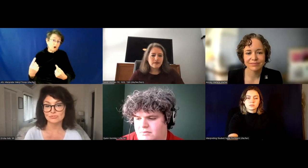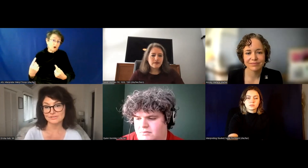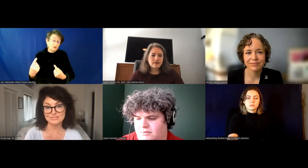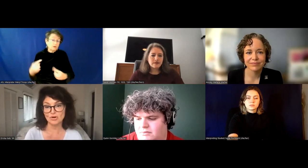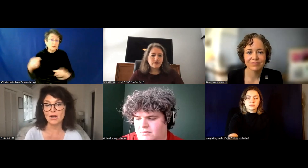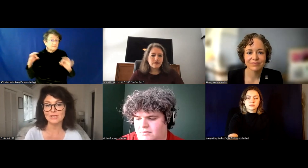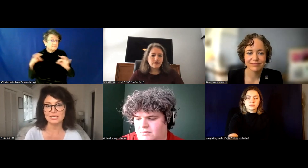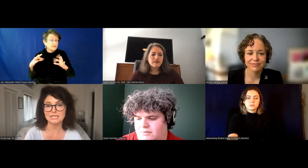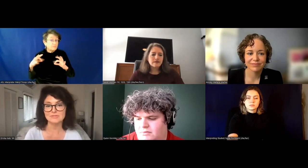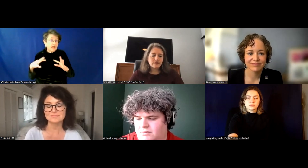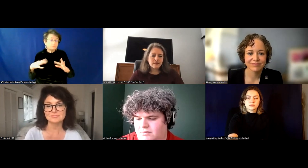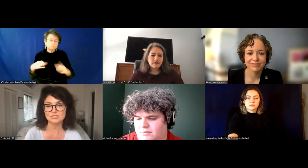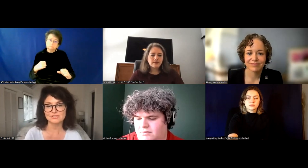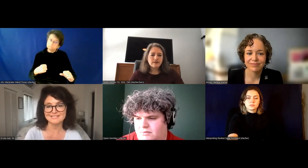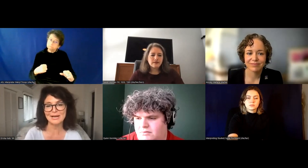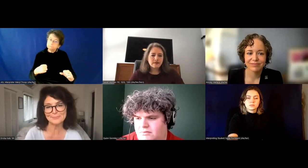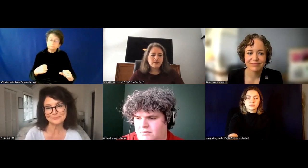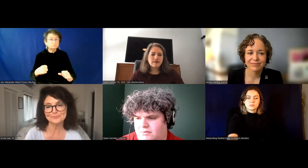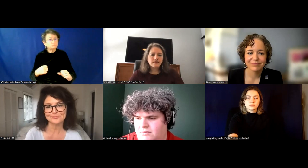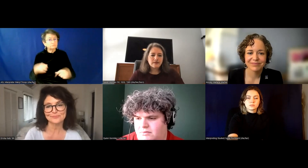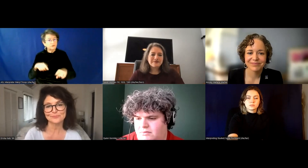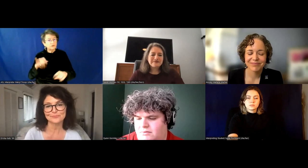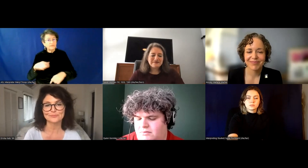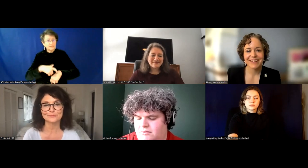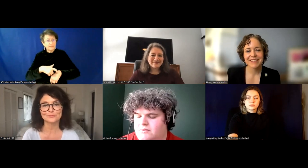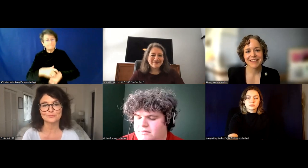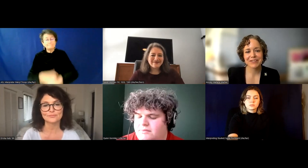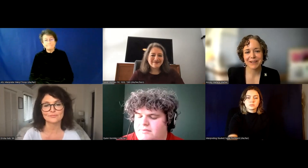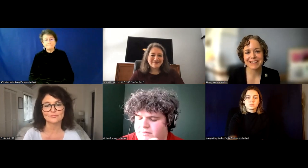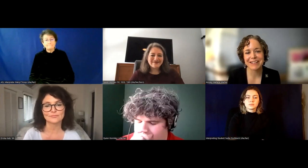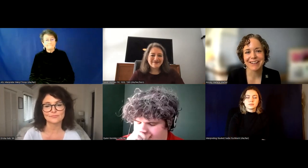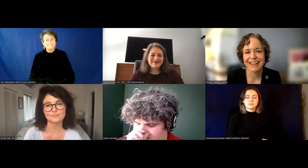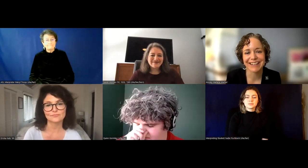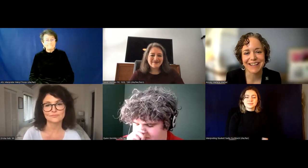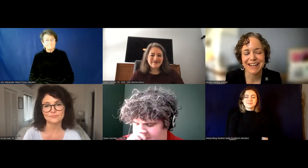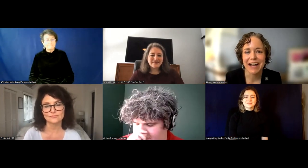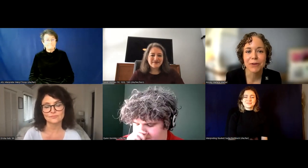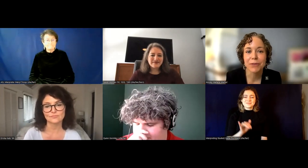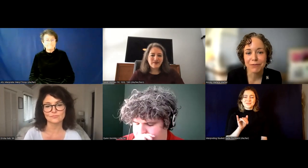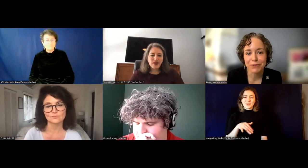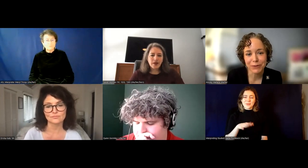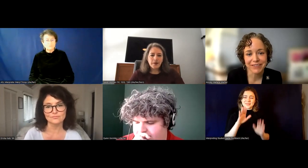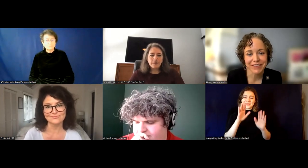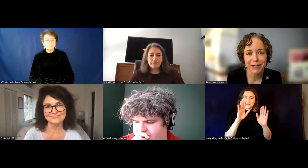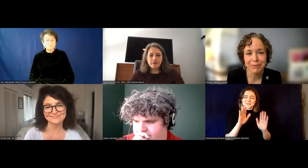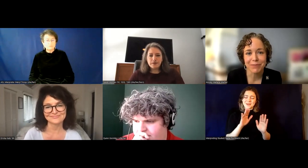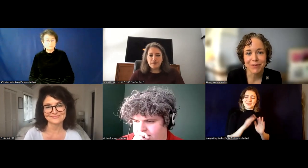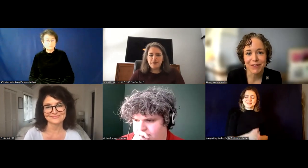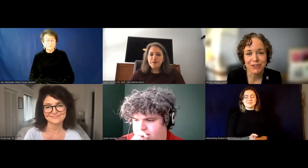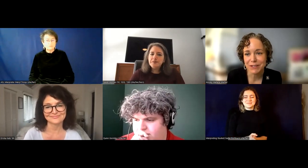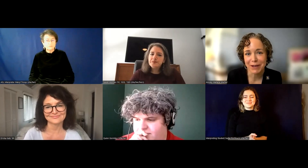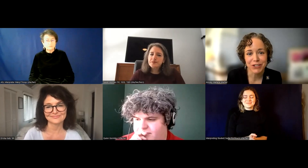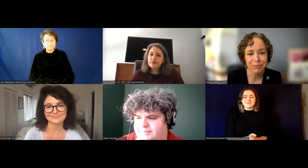really strong, um, during this time. That's great to hear. And, uh, I know that I've noticed, um,